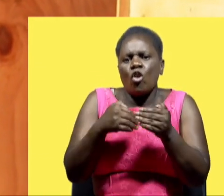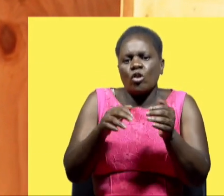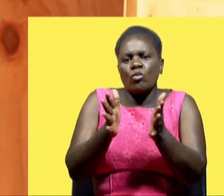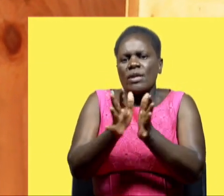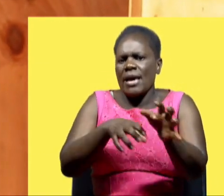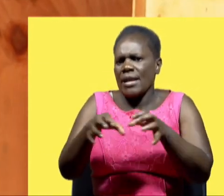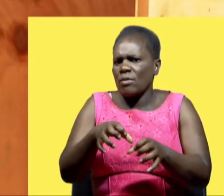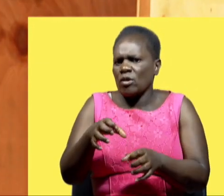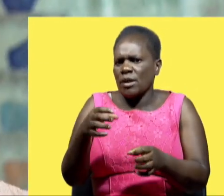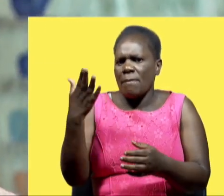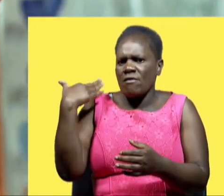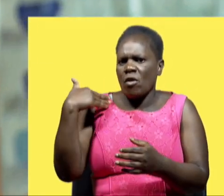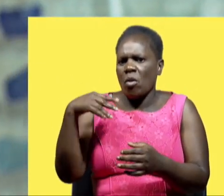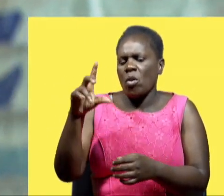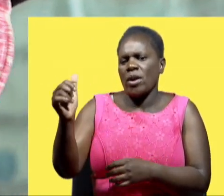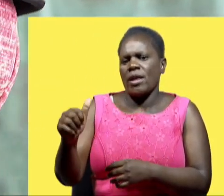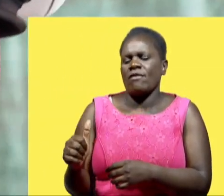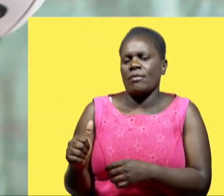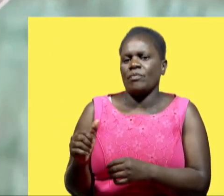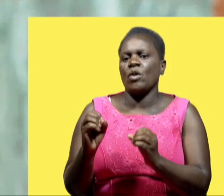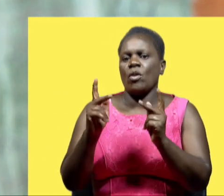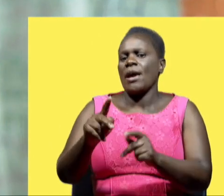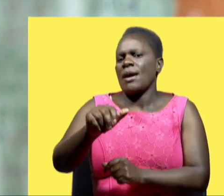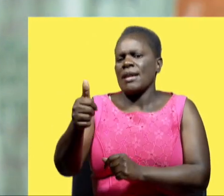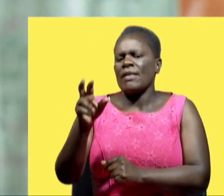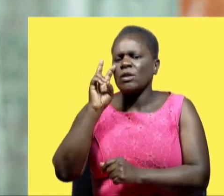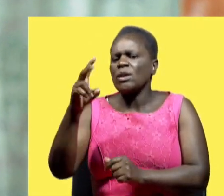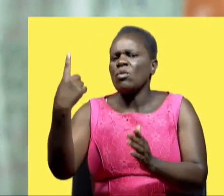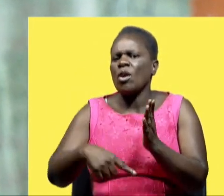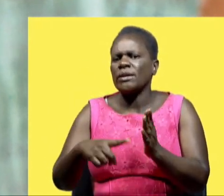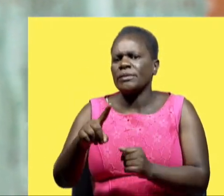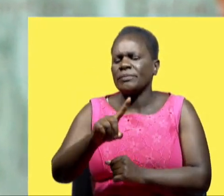you've never been so okay fine what else did you see